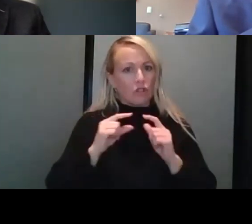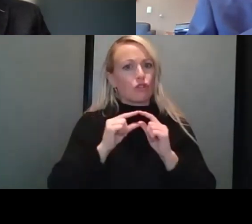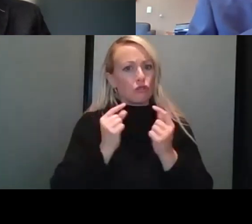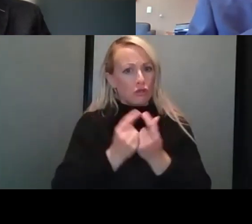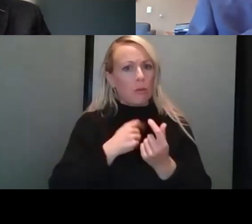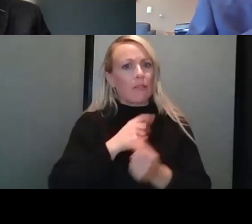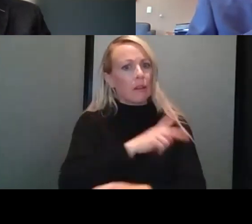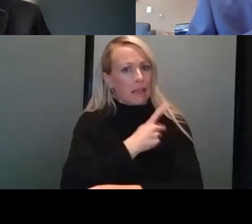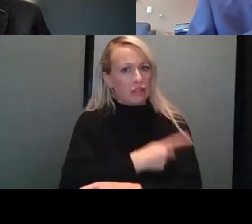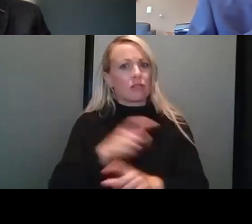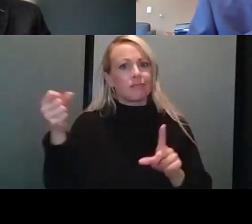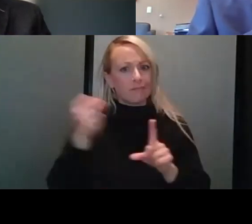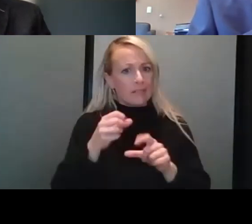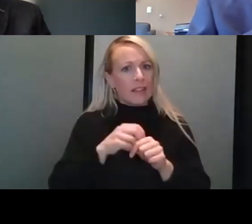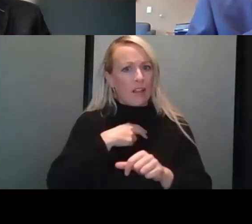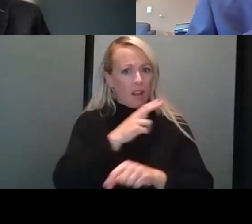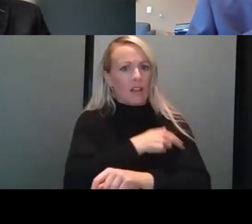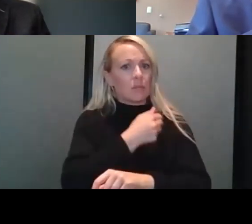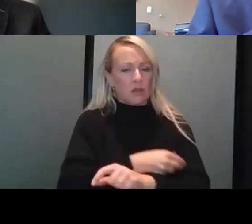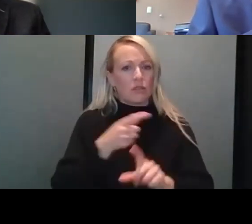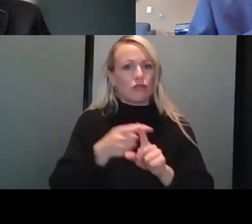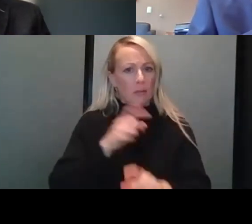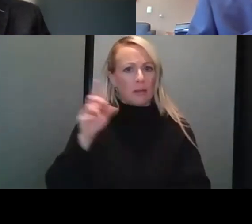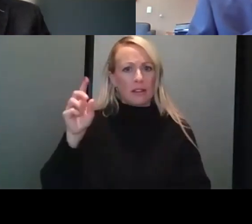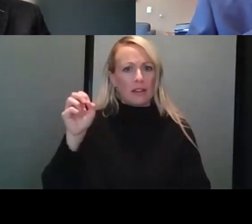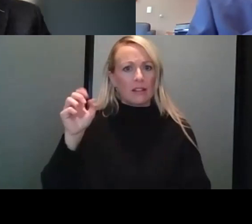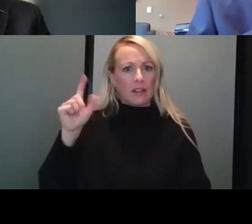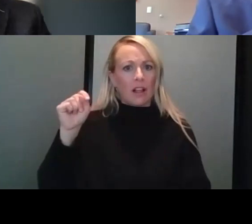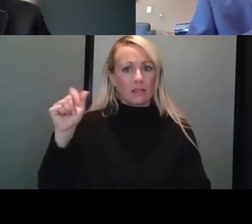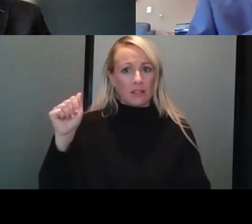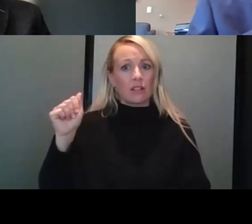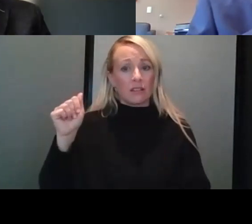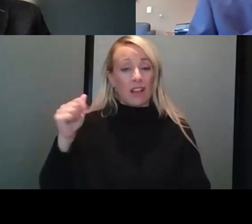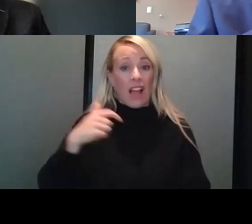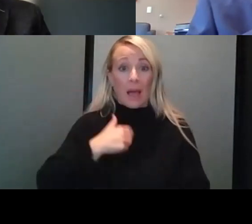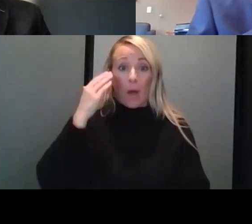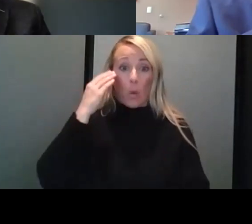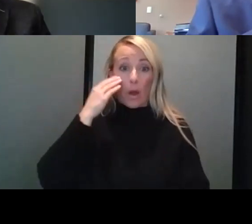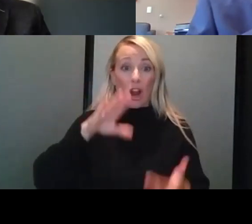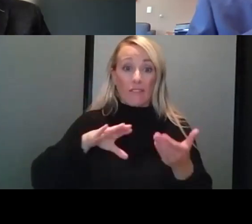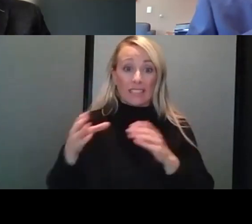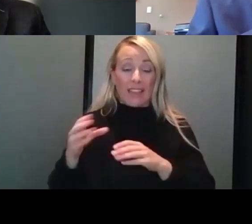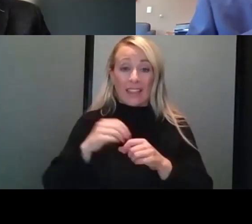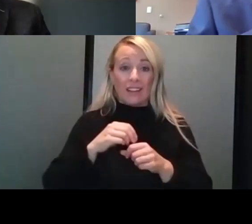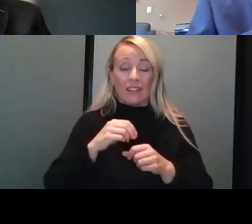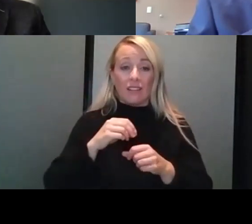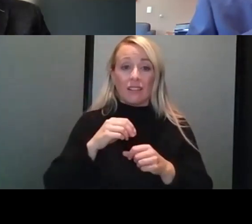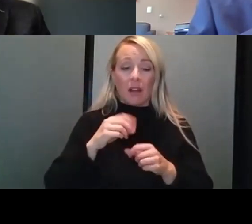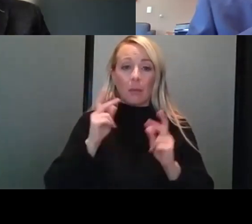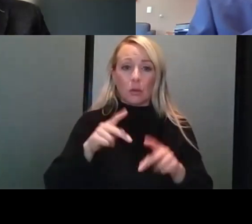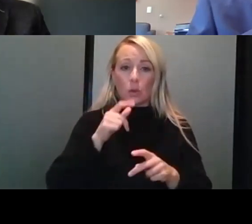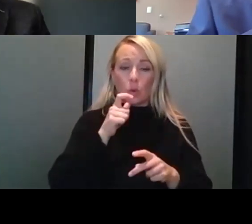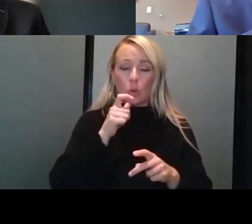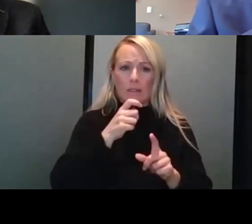in the hospital. And I'm aware of a death in a 20-odd-year-old in the region very